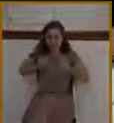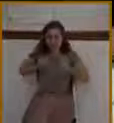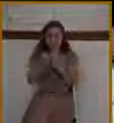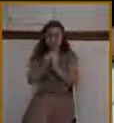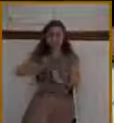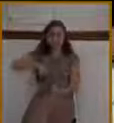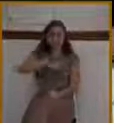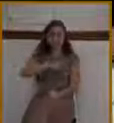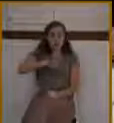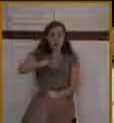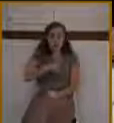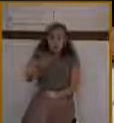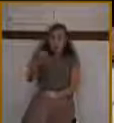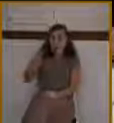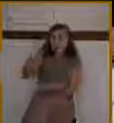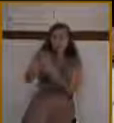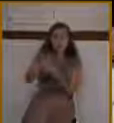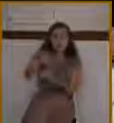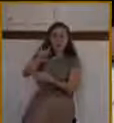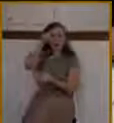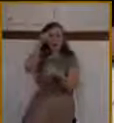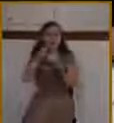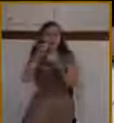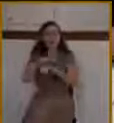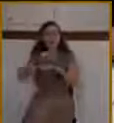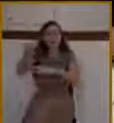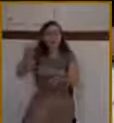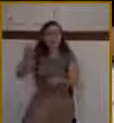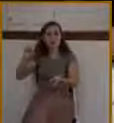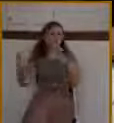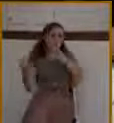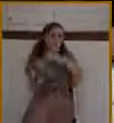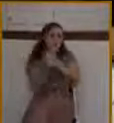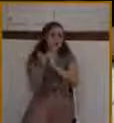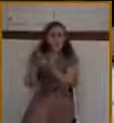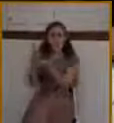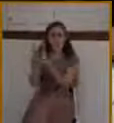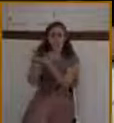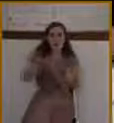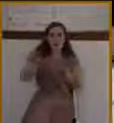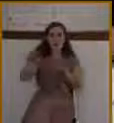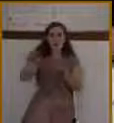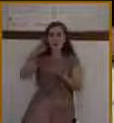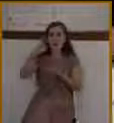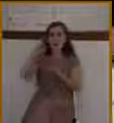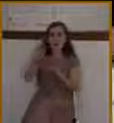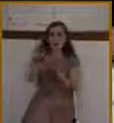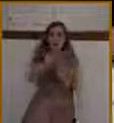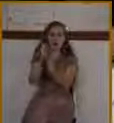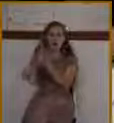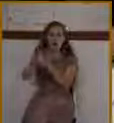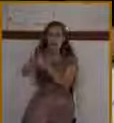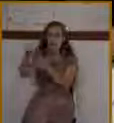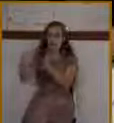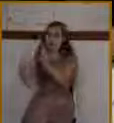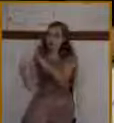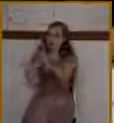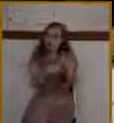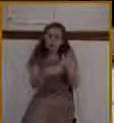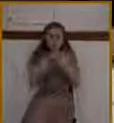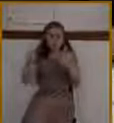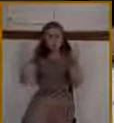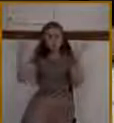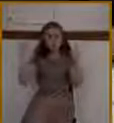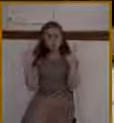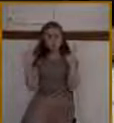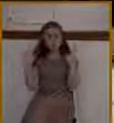Remember the Mount of Transfiguration when Jesus revealed His inward glory? He was the glory of God. And by the way, the route